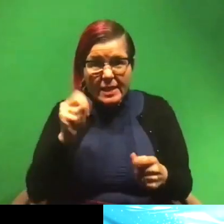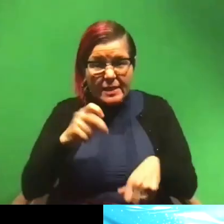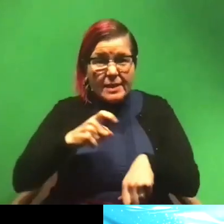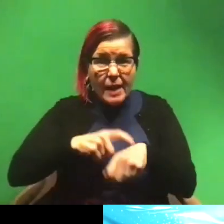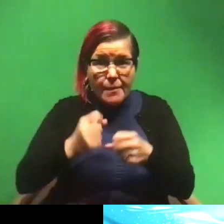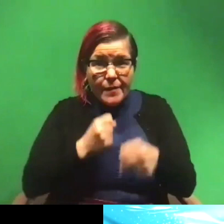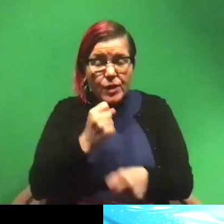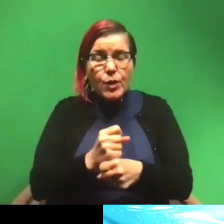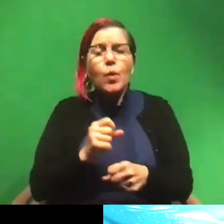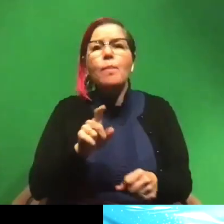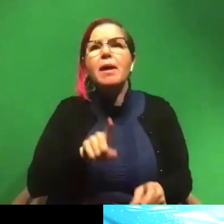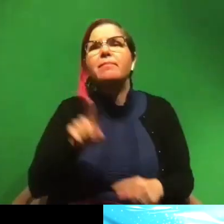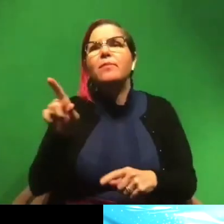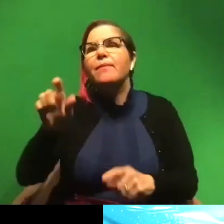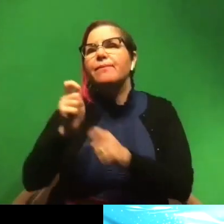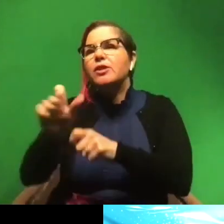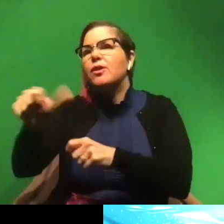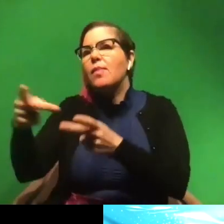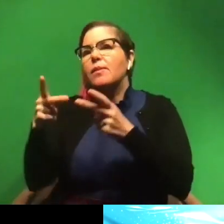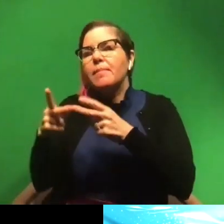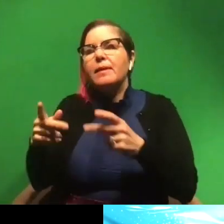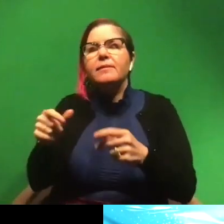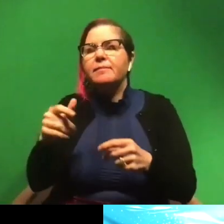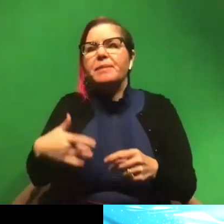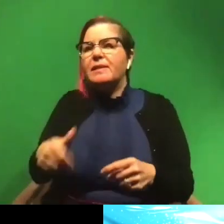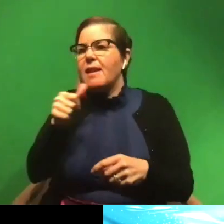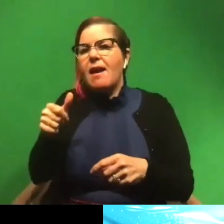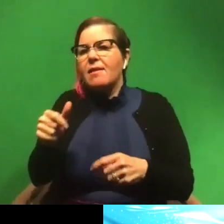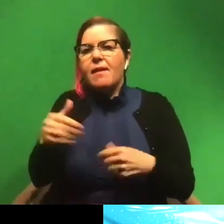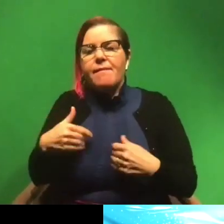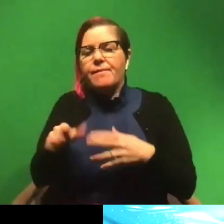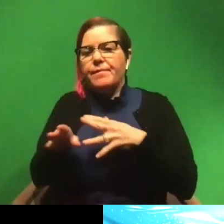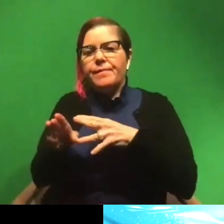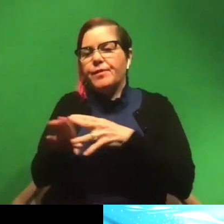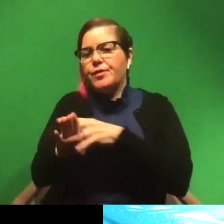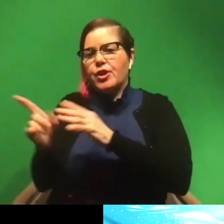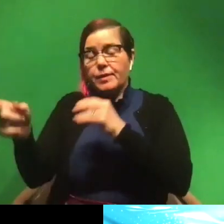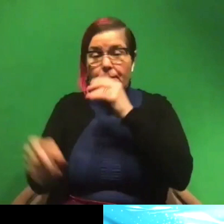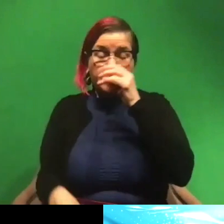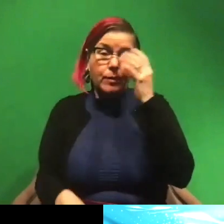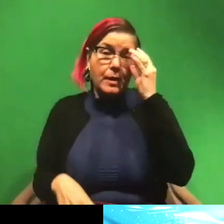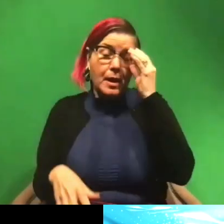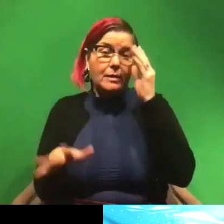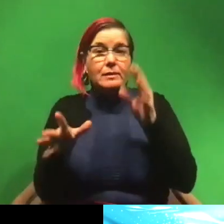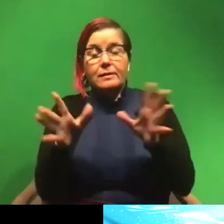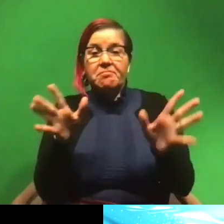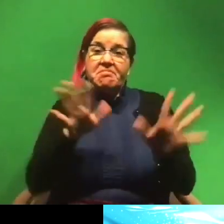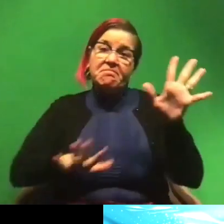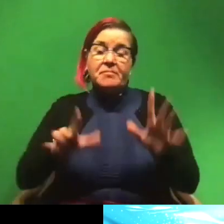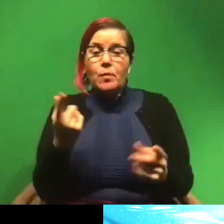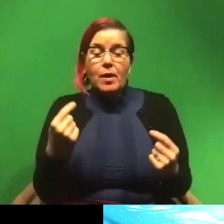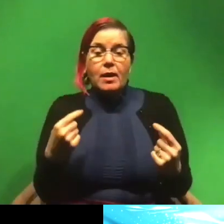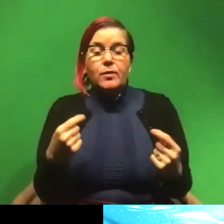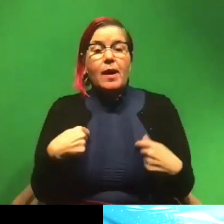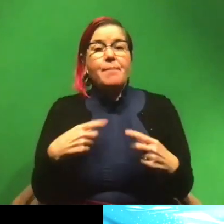fishing in other areas where they perhaps don't spend as much time. So that's kind of what I do. I'm very